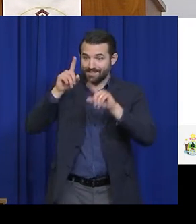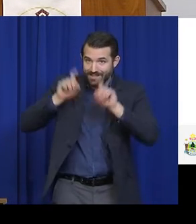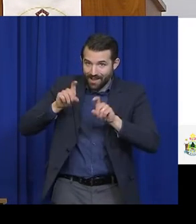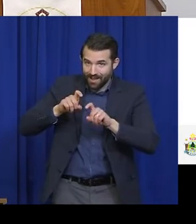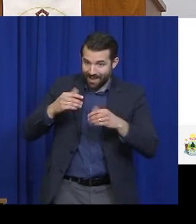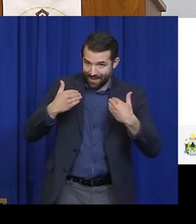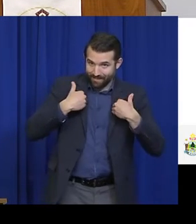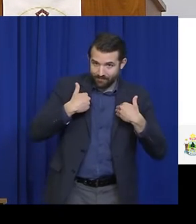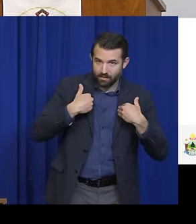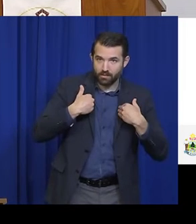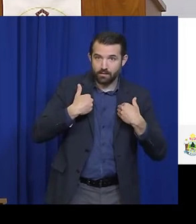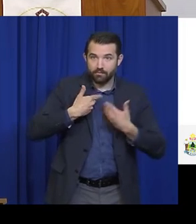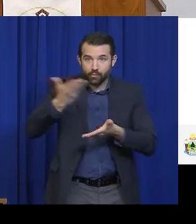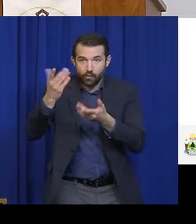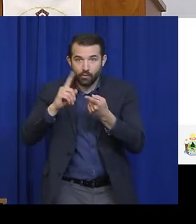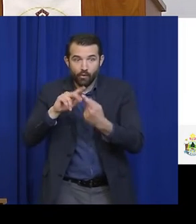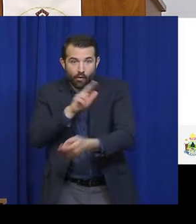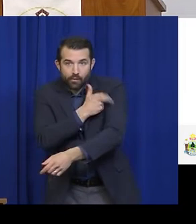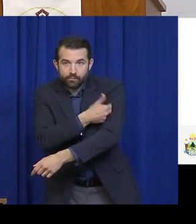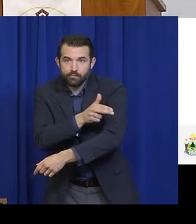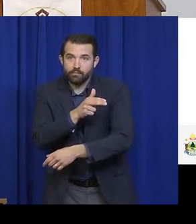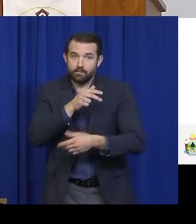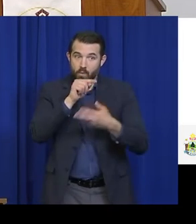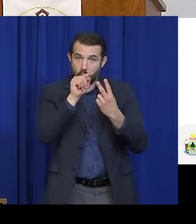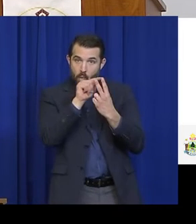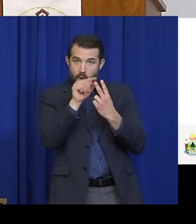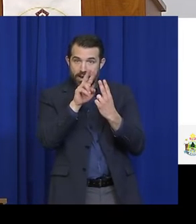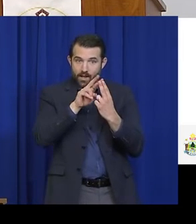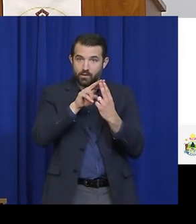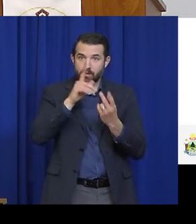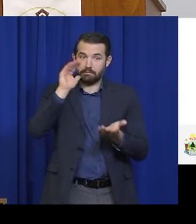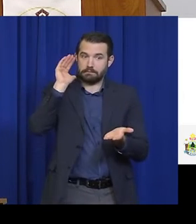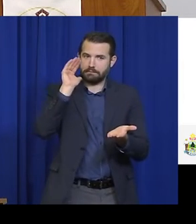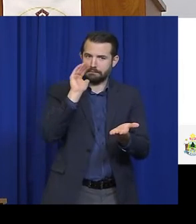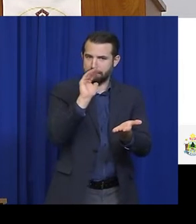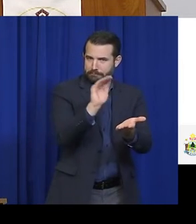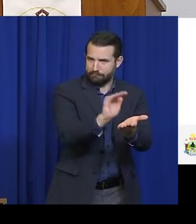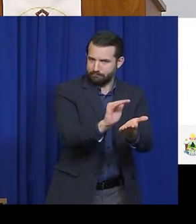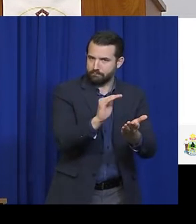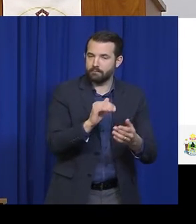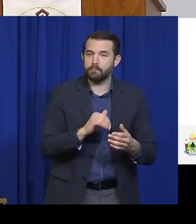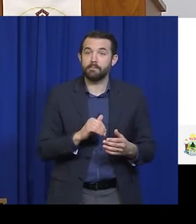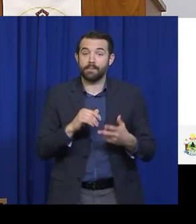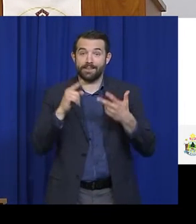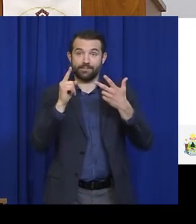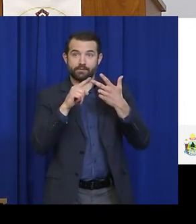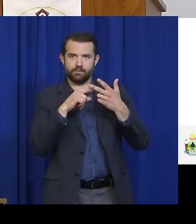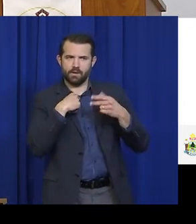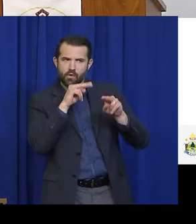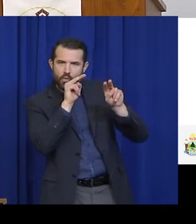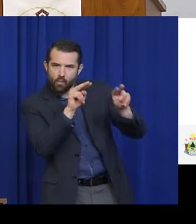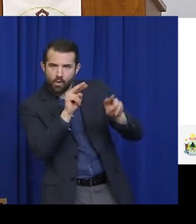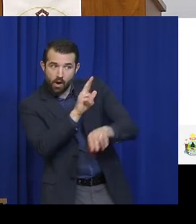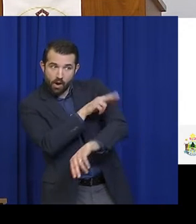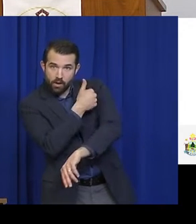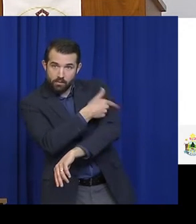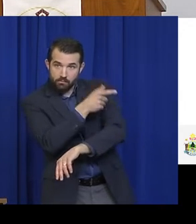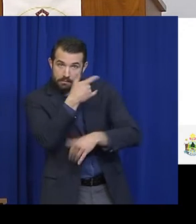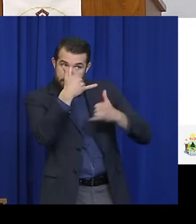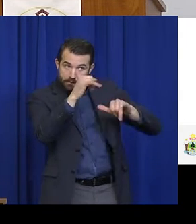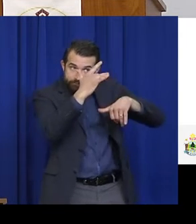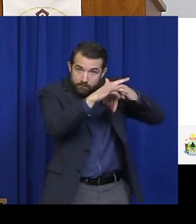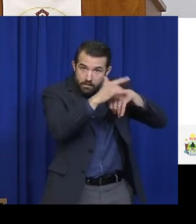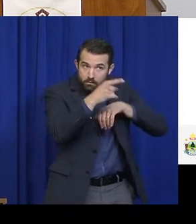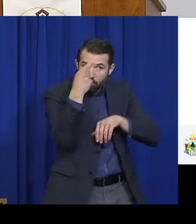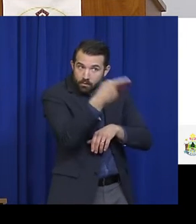three, the capacity of our hospital systems to treat all patients without crisis care and the ability of the